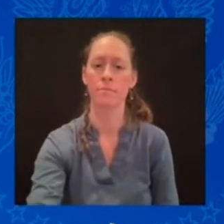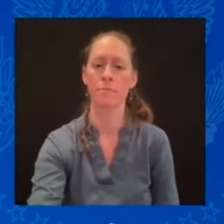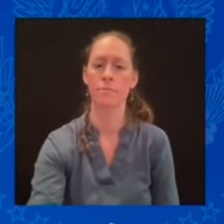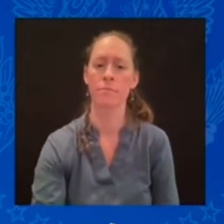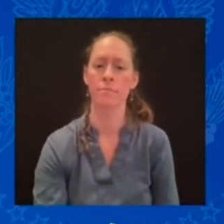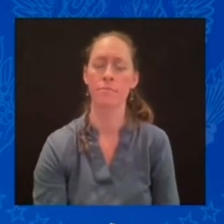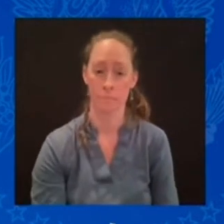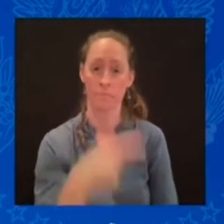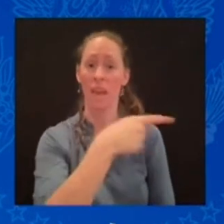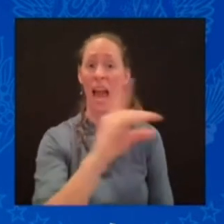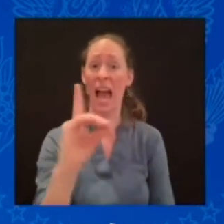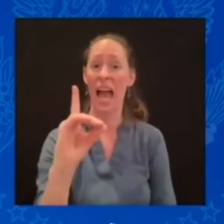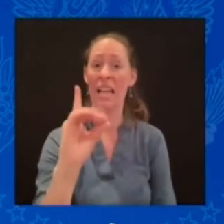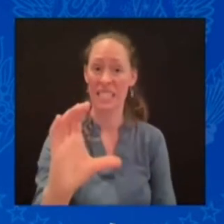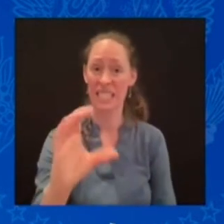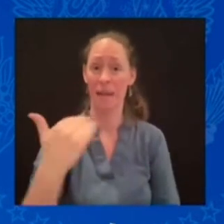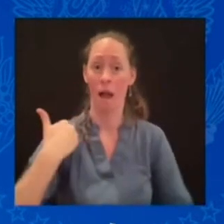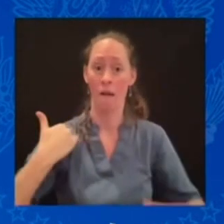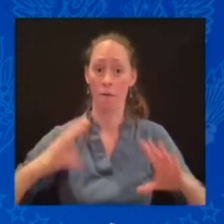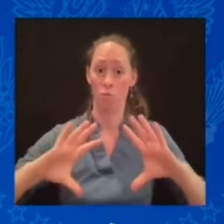I absolutely